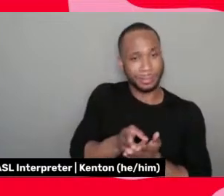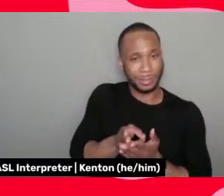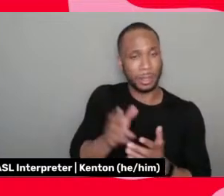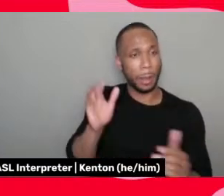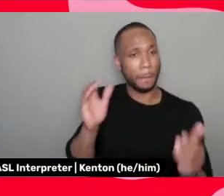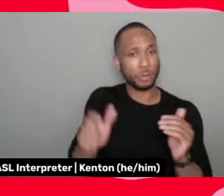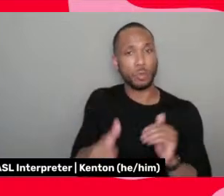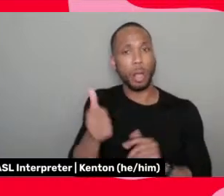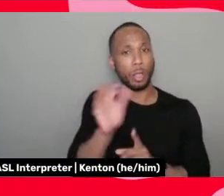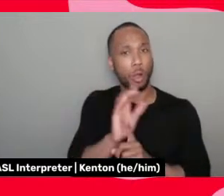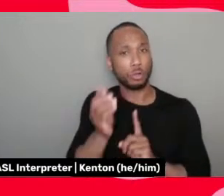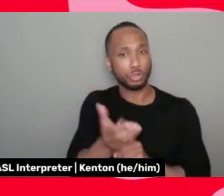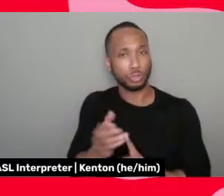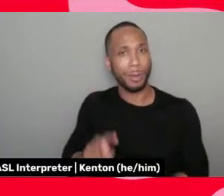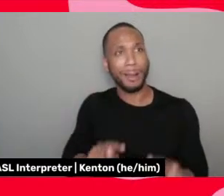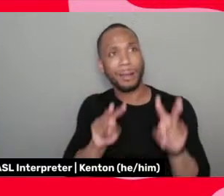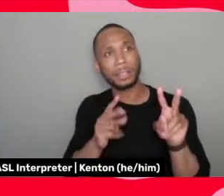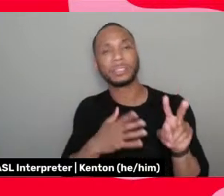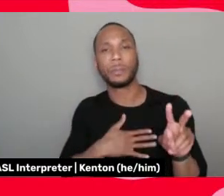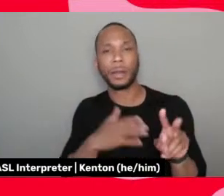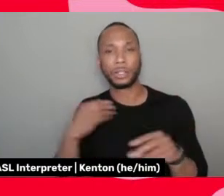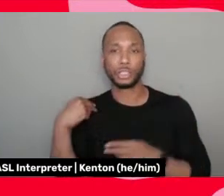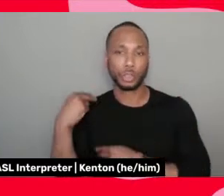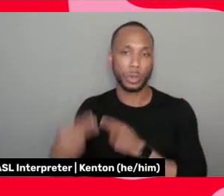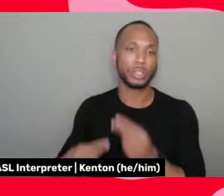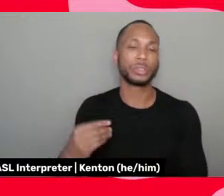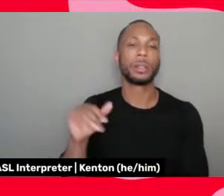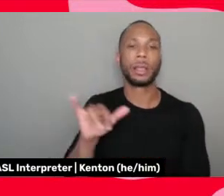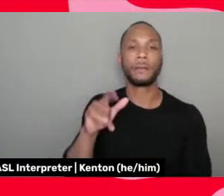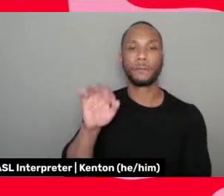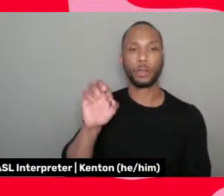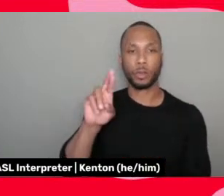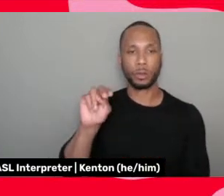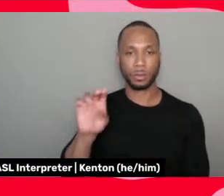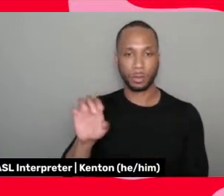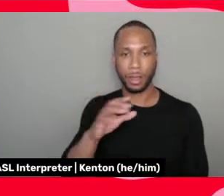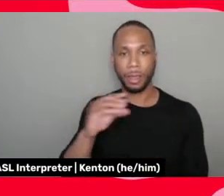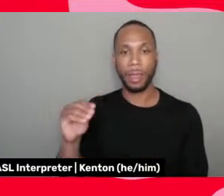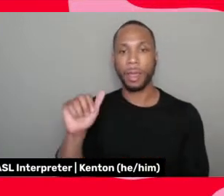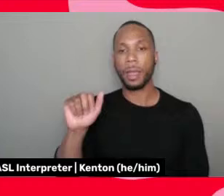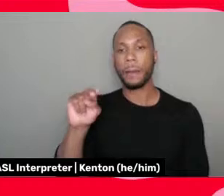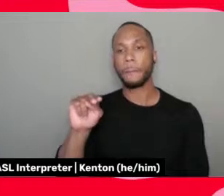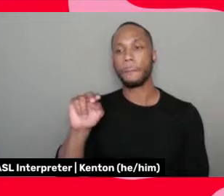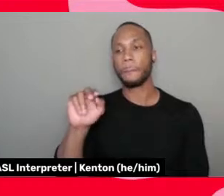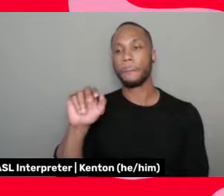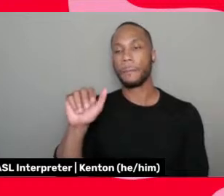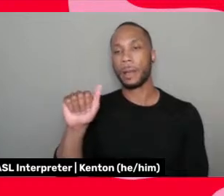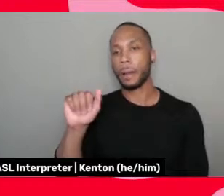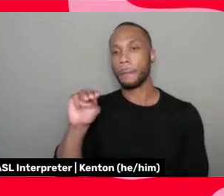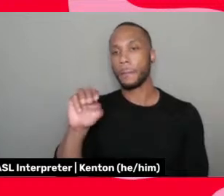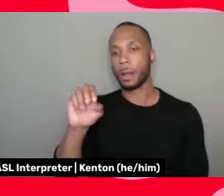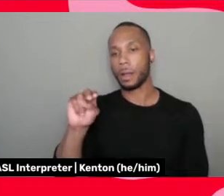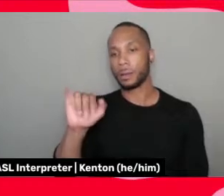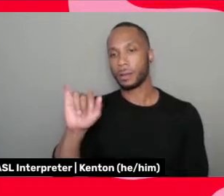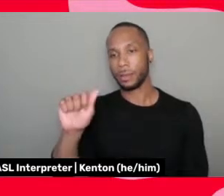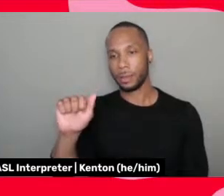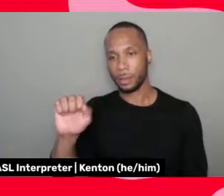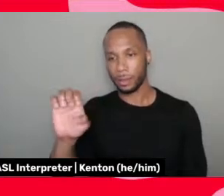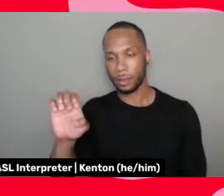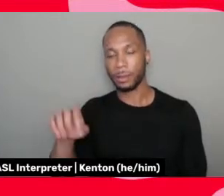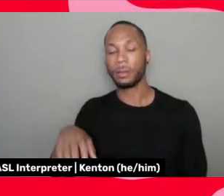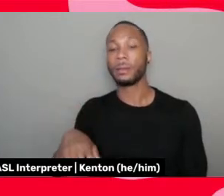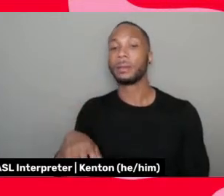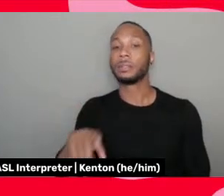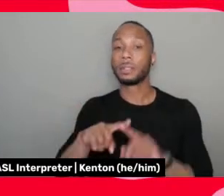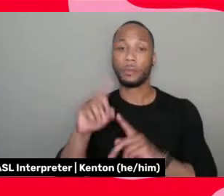cultural icons of my generation, like Fern, um, and Amani A and, and different folks that are in the, uh,